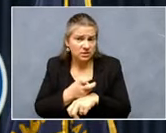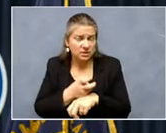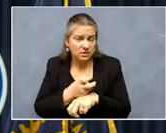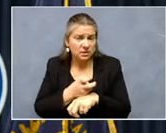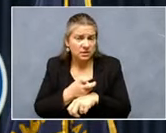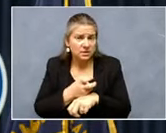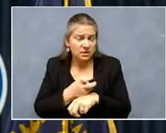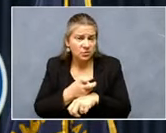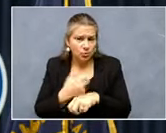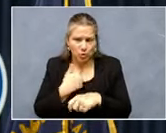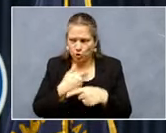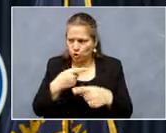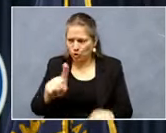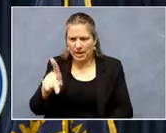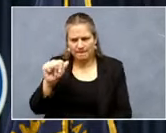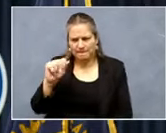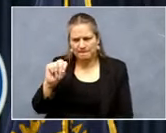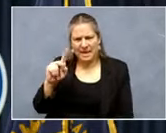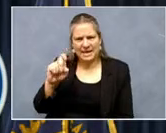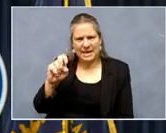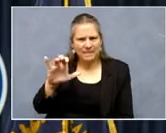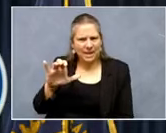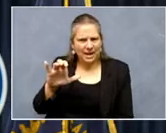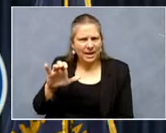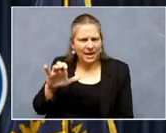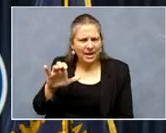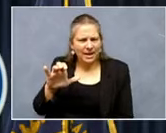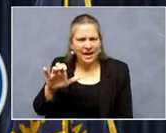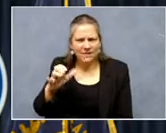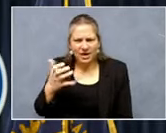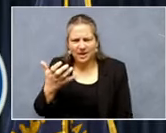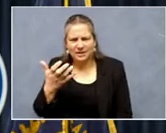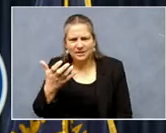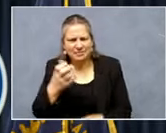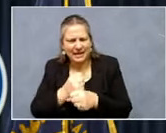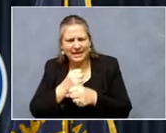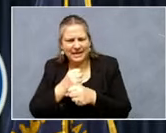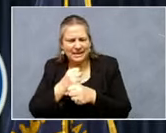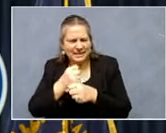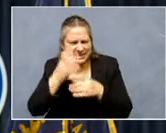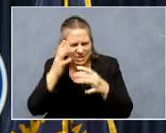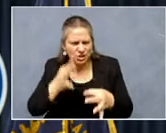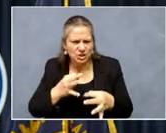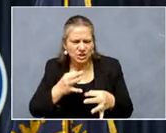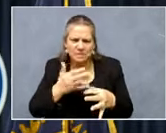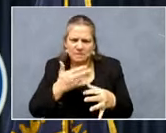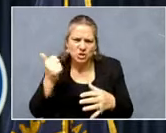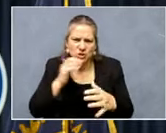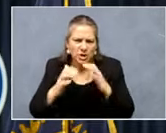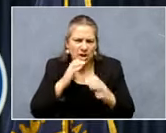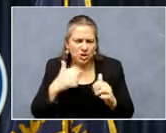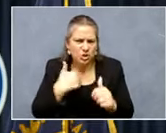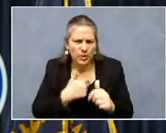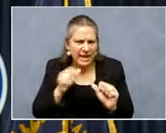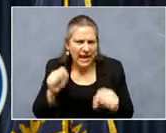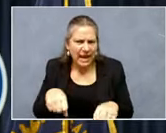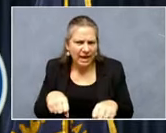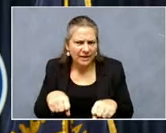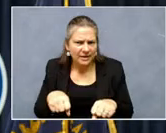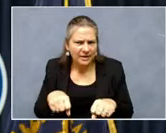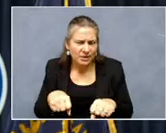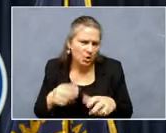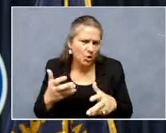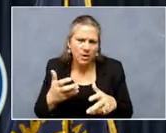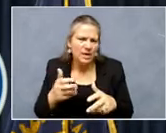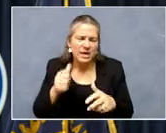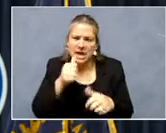the midst of a pandemic, making wartime decisions, trying to make the best communications we, we, we can. Um, so that's not place